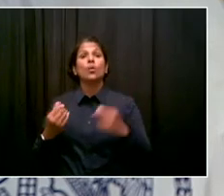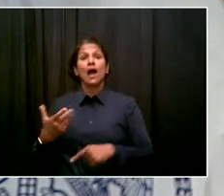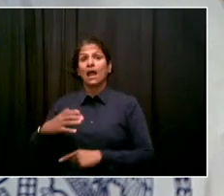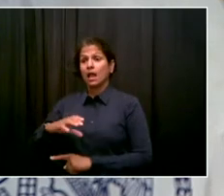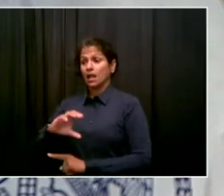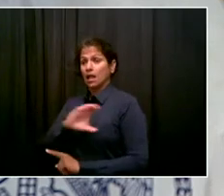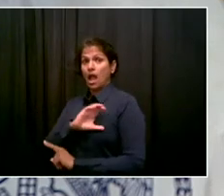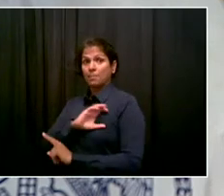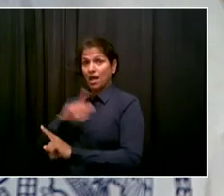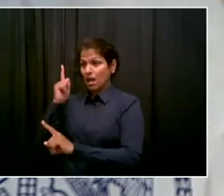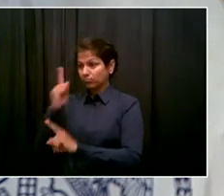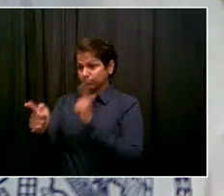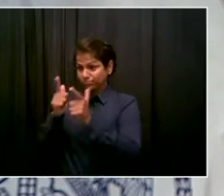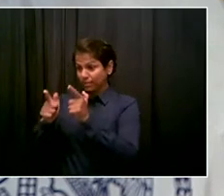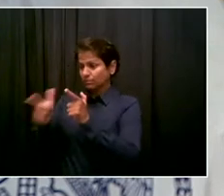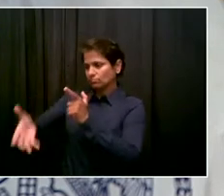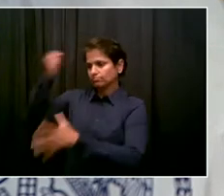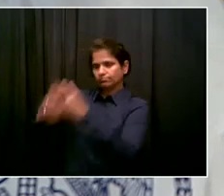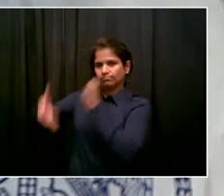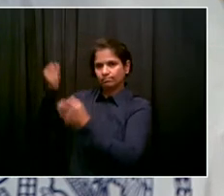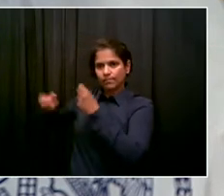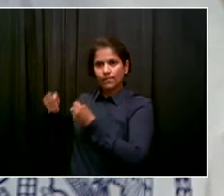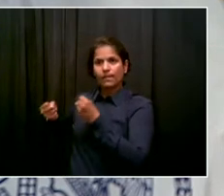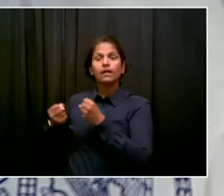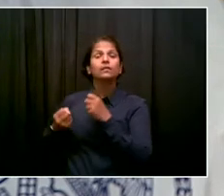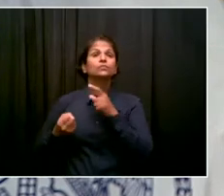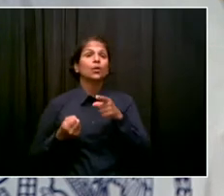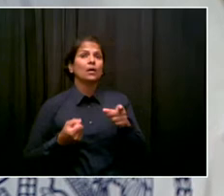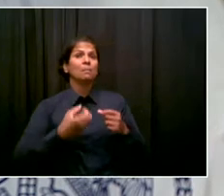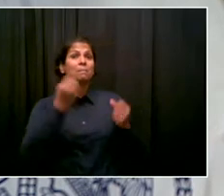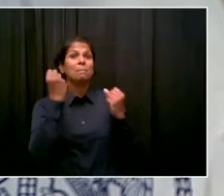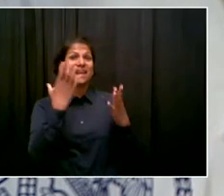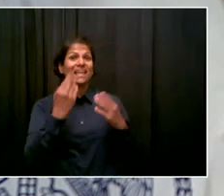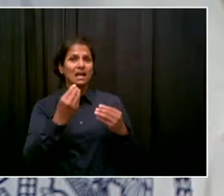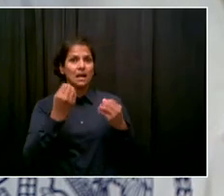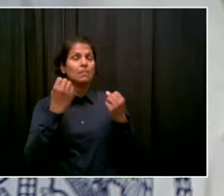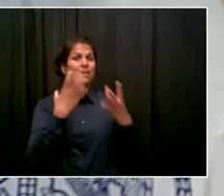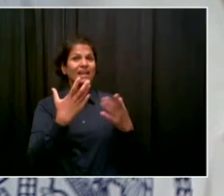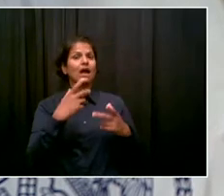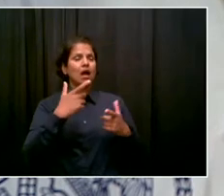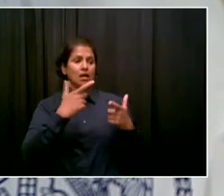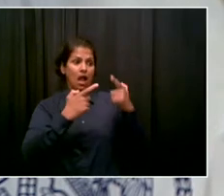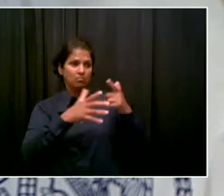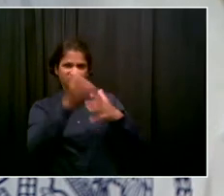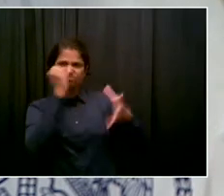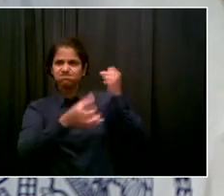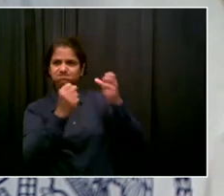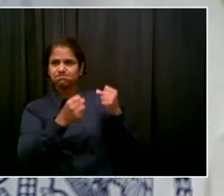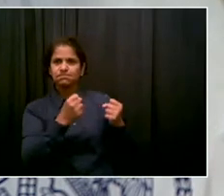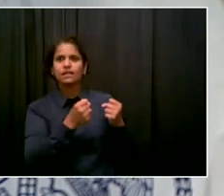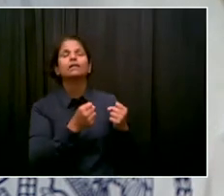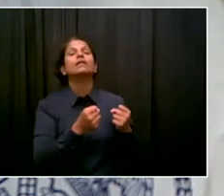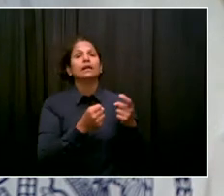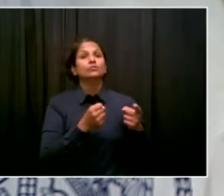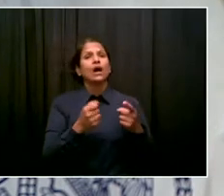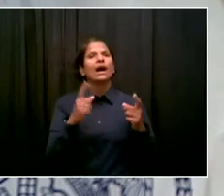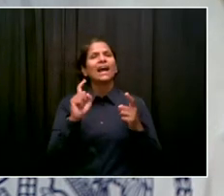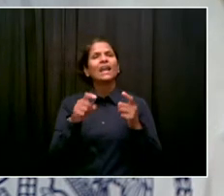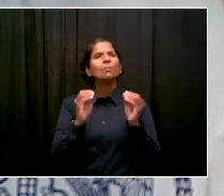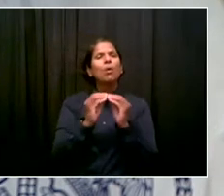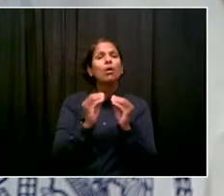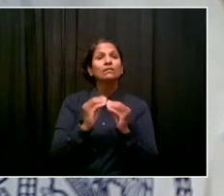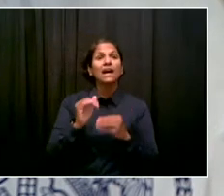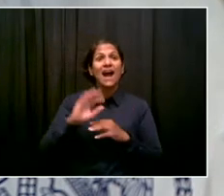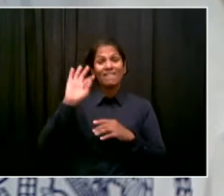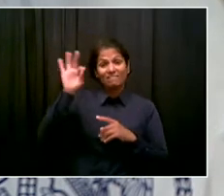to the leadership of the NYPD, and they're constantly innovating new ways to get guns off the street. We need that. We need more federal cooperation to stop the flow of the